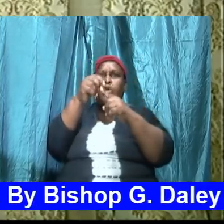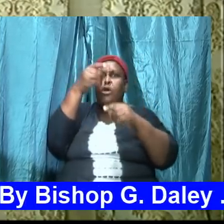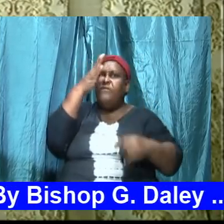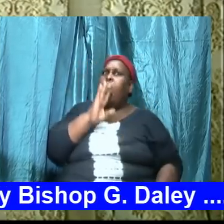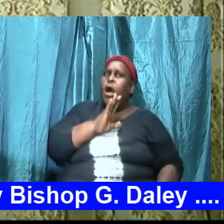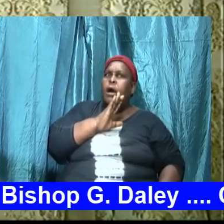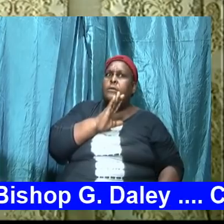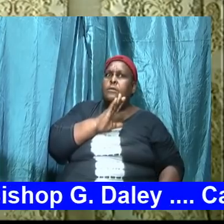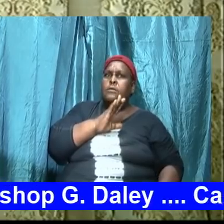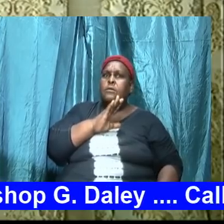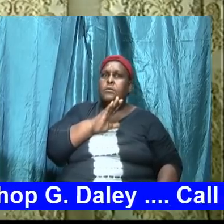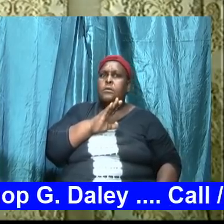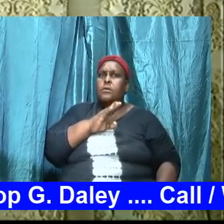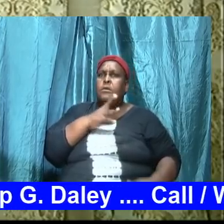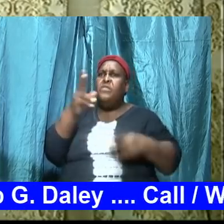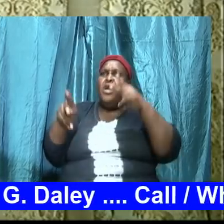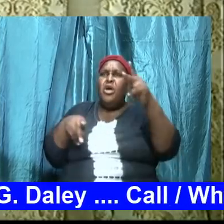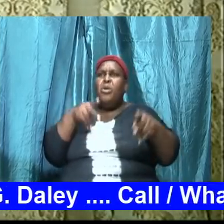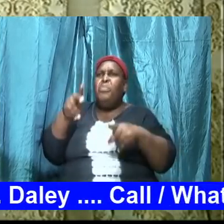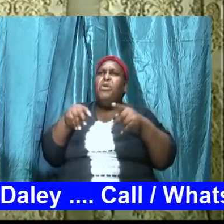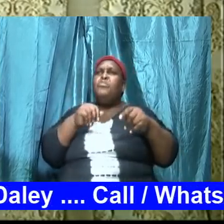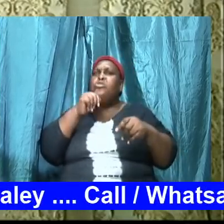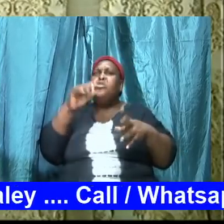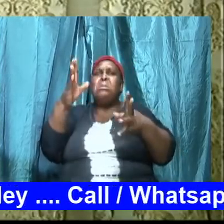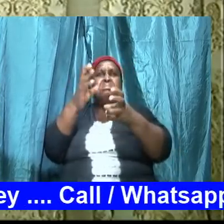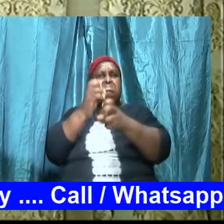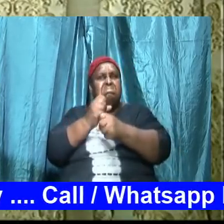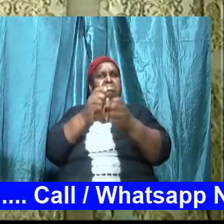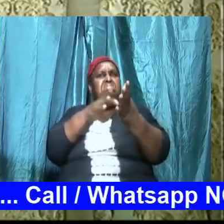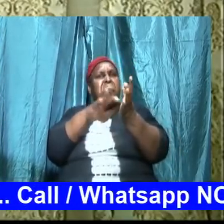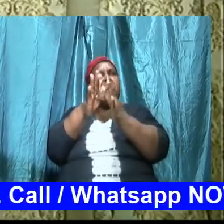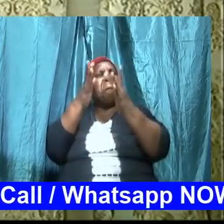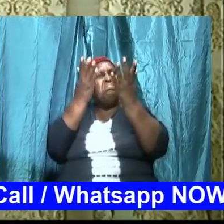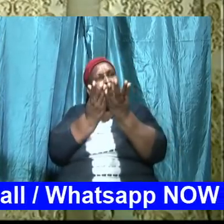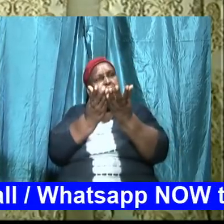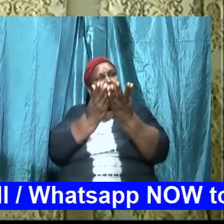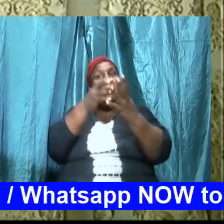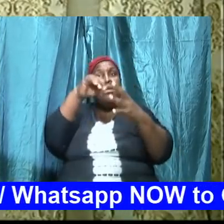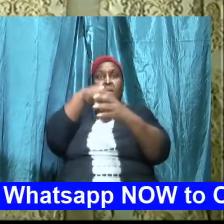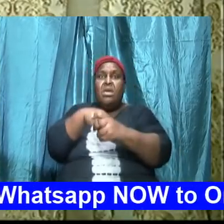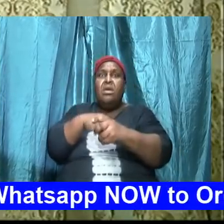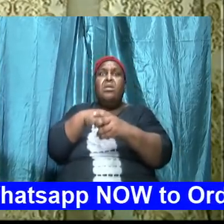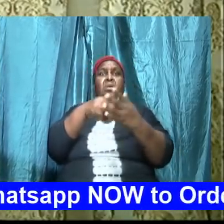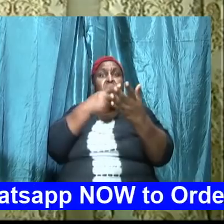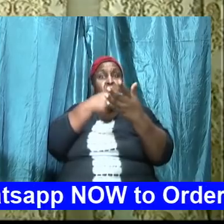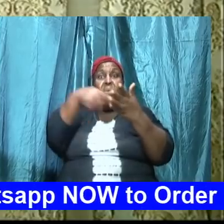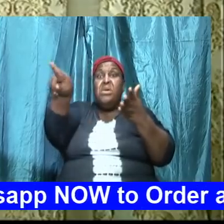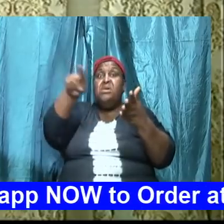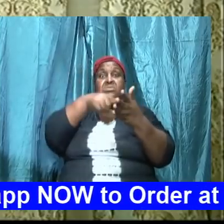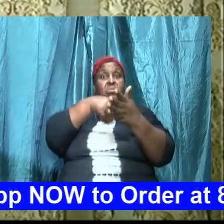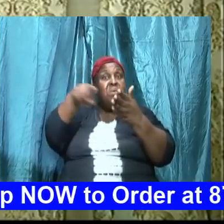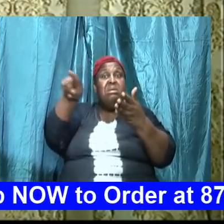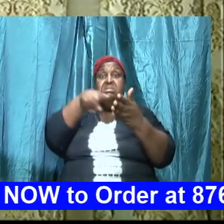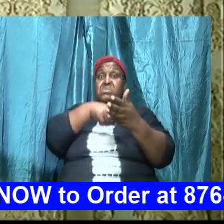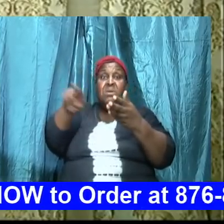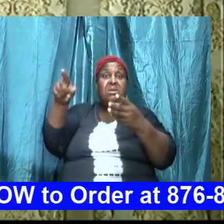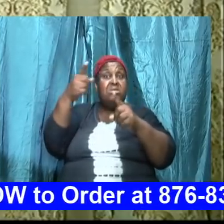are folks that have not taken up their Bible in weeks and months and I'm not asking that